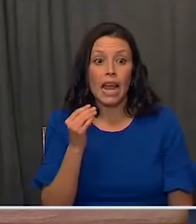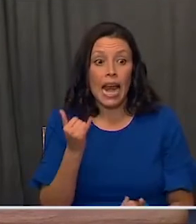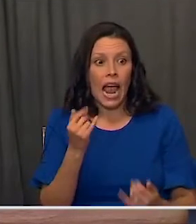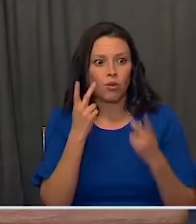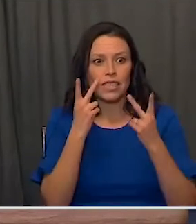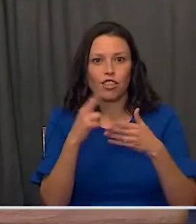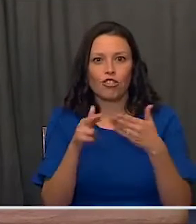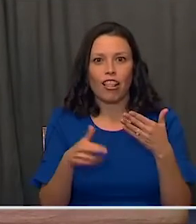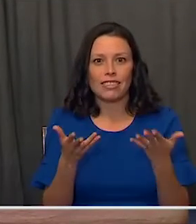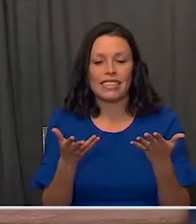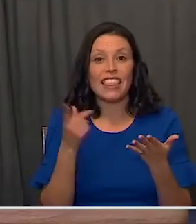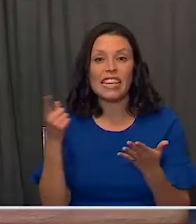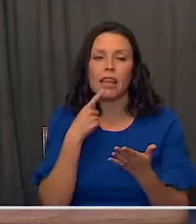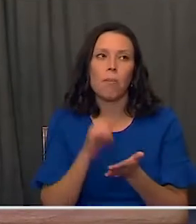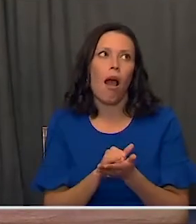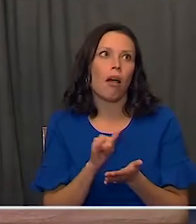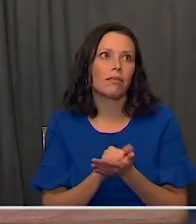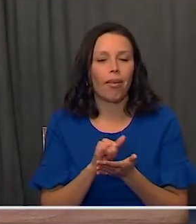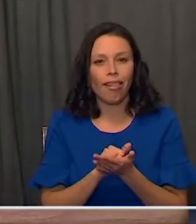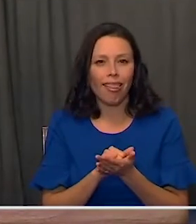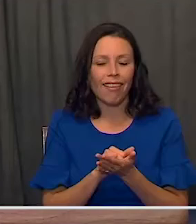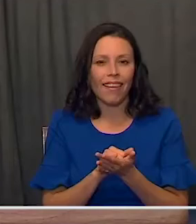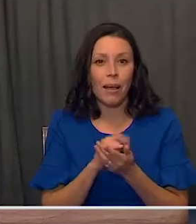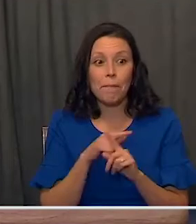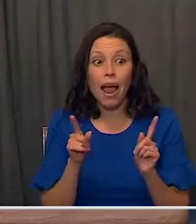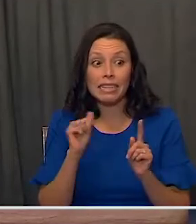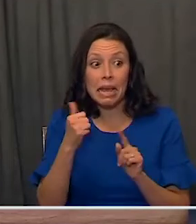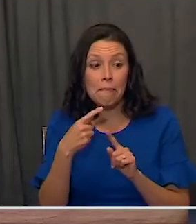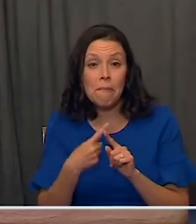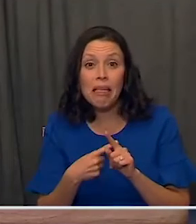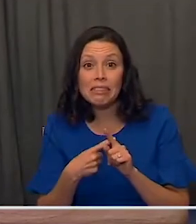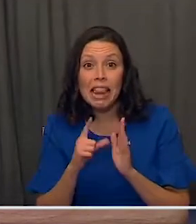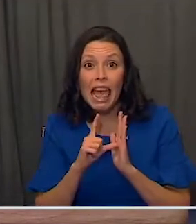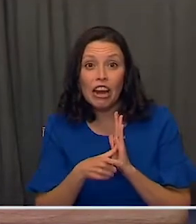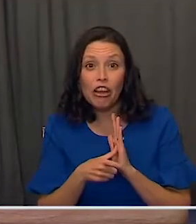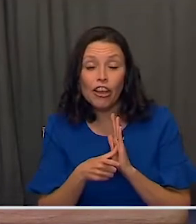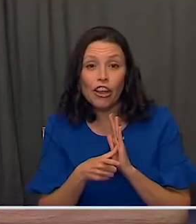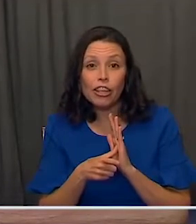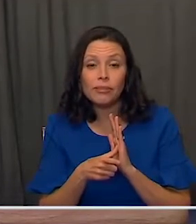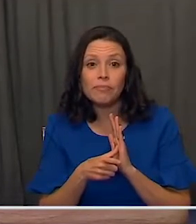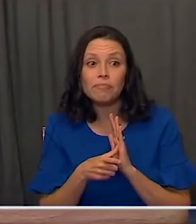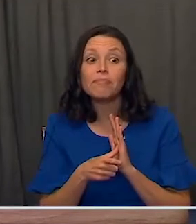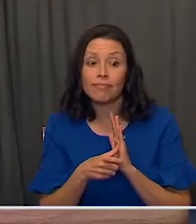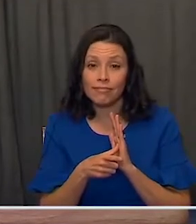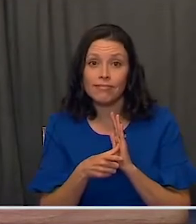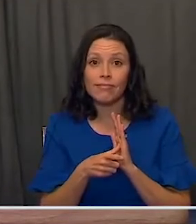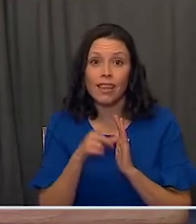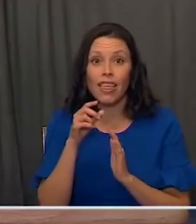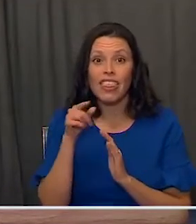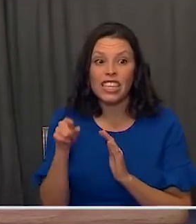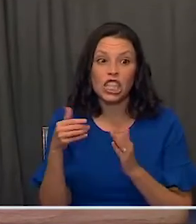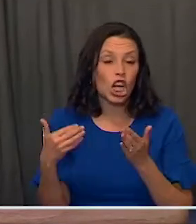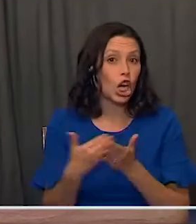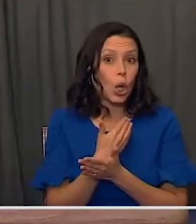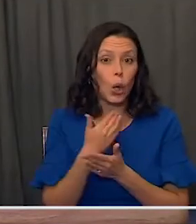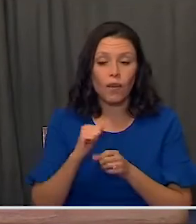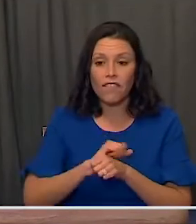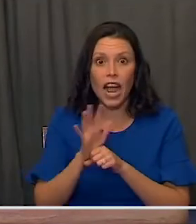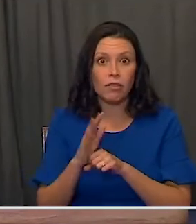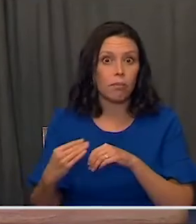the results. They said it couldn't be done. But 10 months into this novel pathogen hitting our shores.